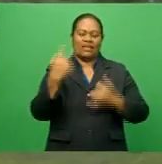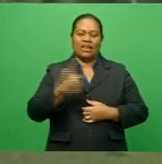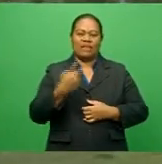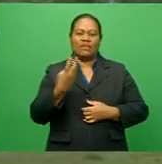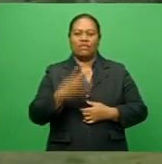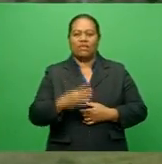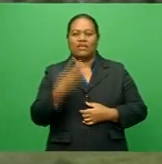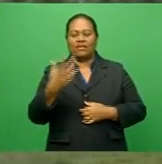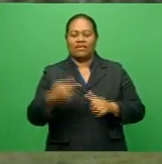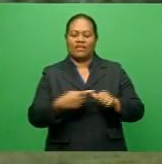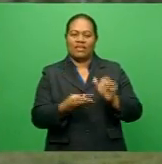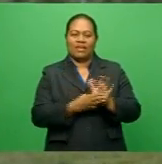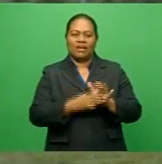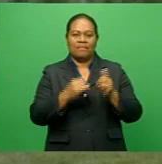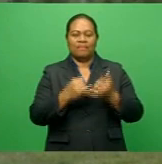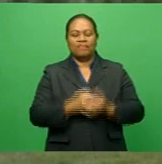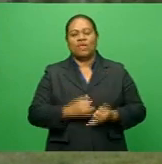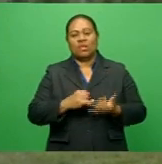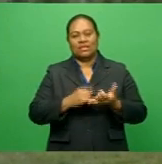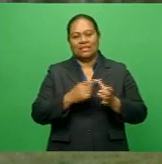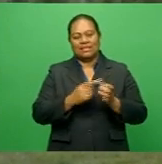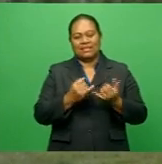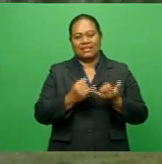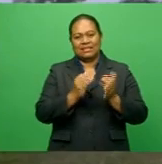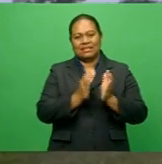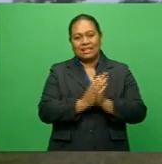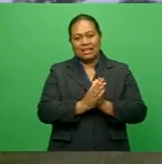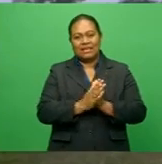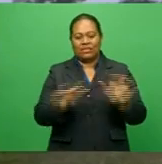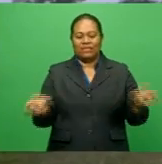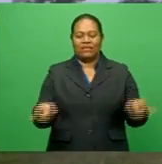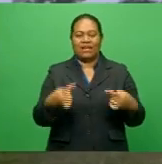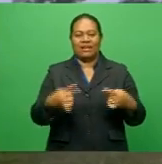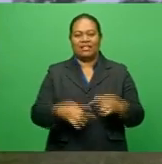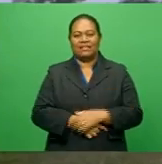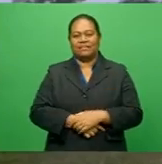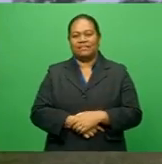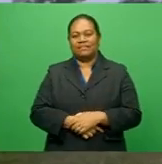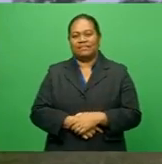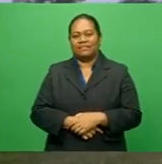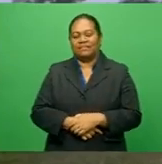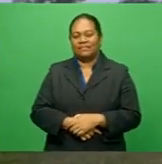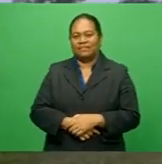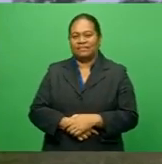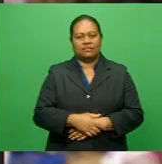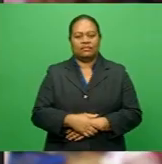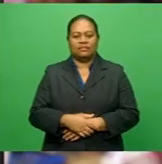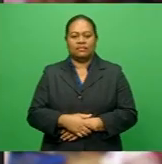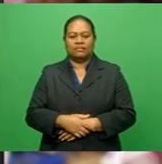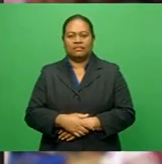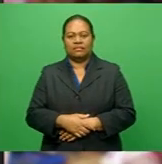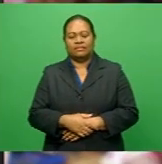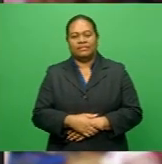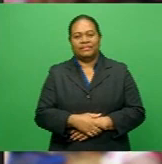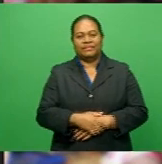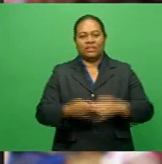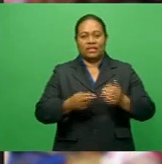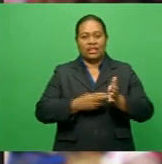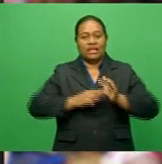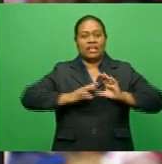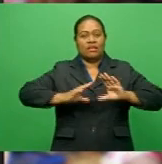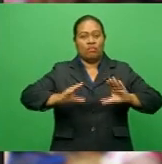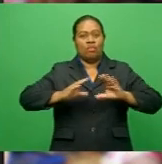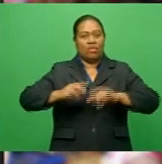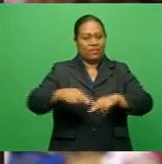a.m. The final will be played on Sunday at 1.00.m. Philippe Naikaso, FBC Sports. Netball Fiji